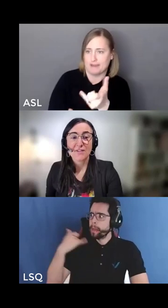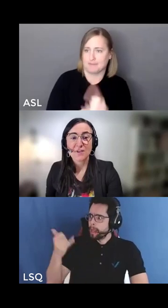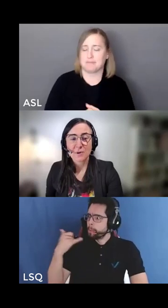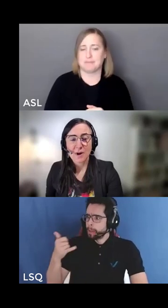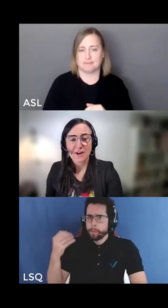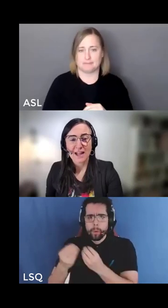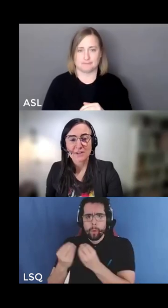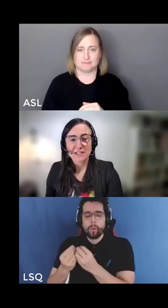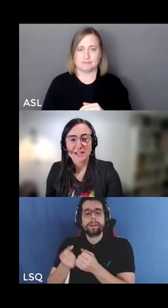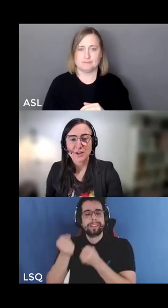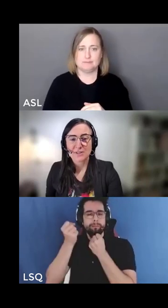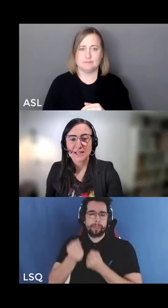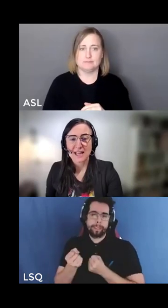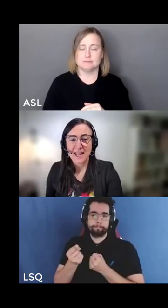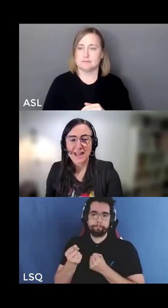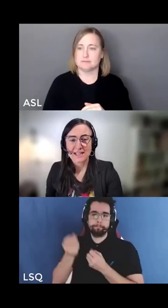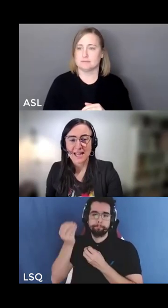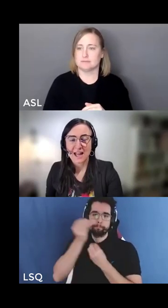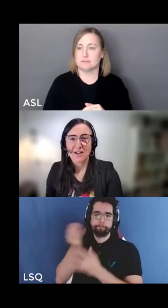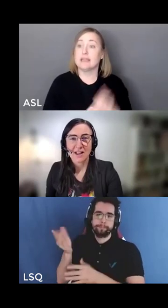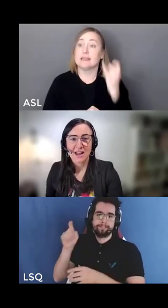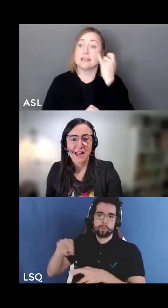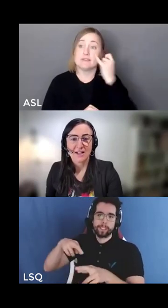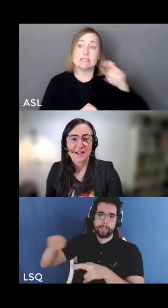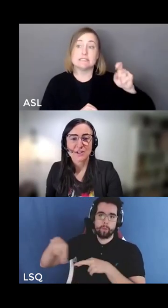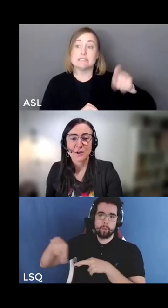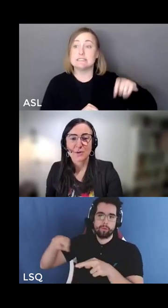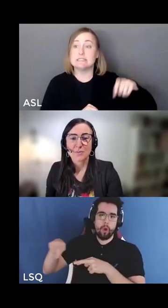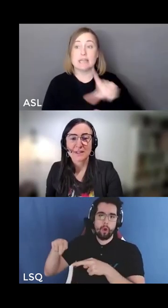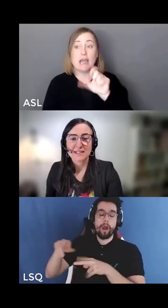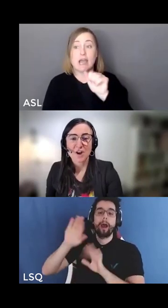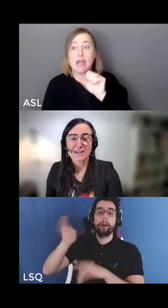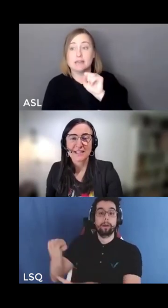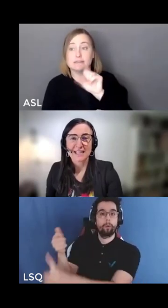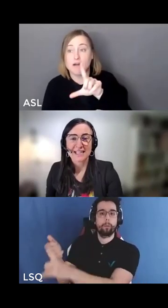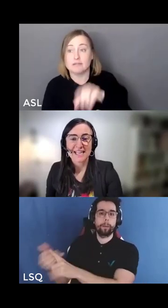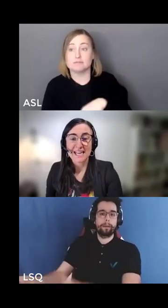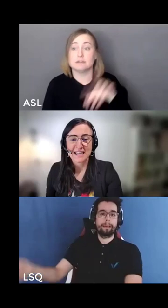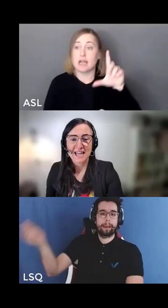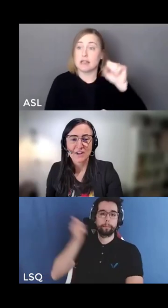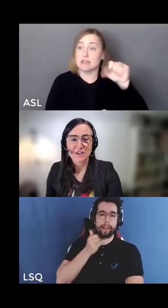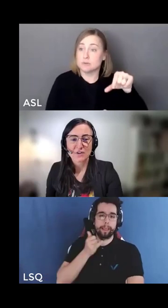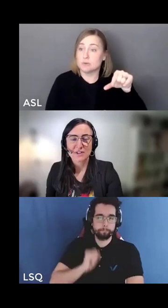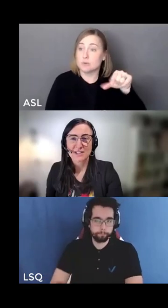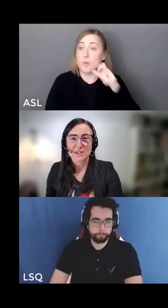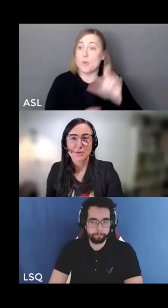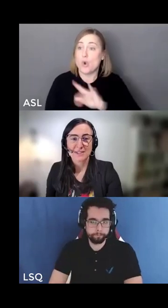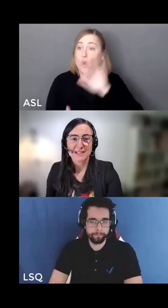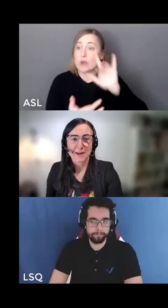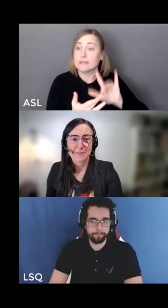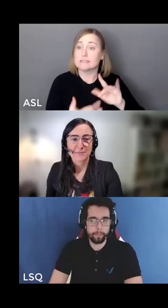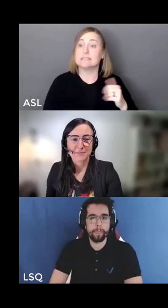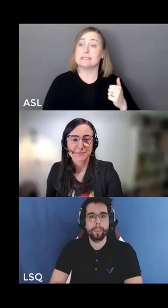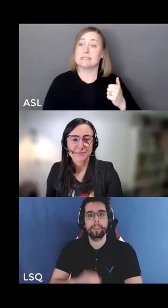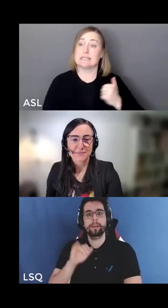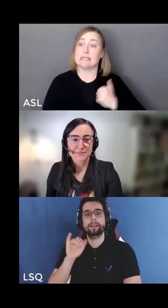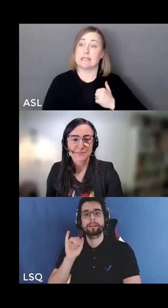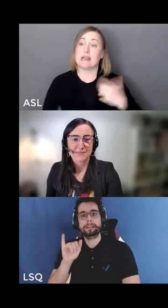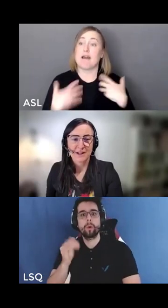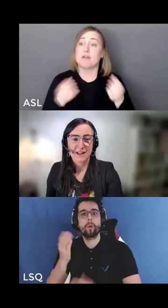If you require counselling using ASL, LSQ, please contact Canadian Health Services through Skype.